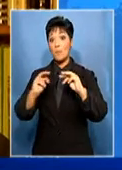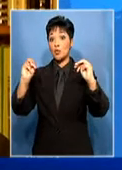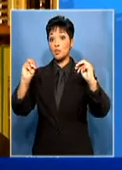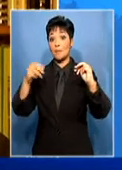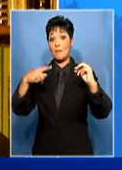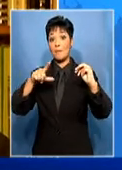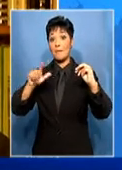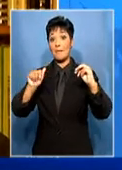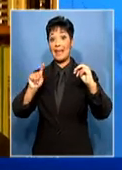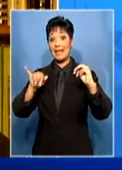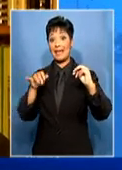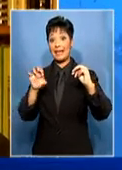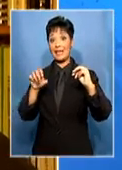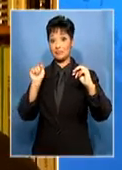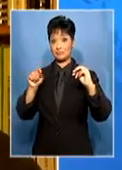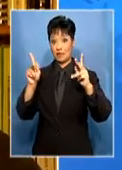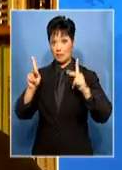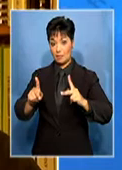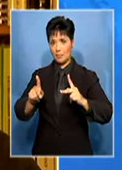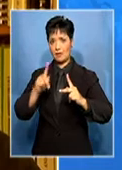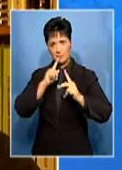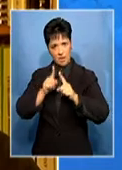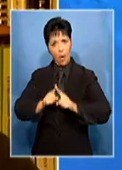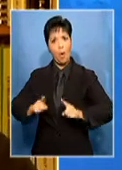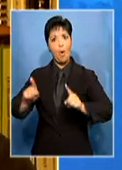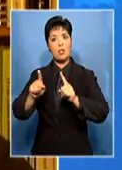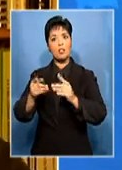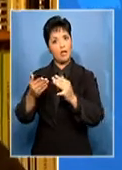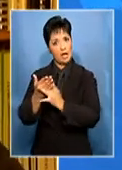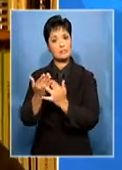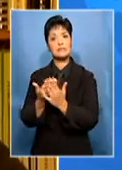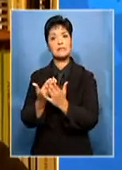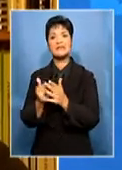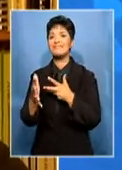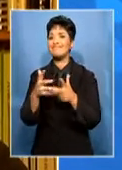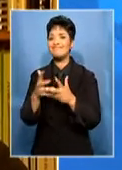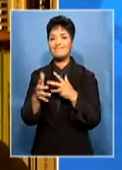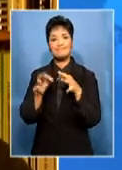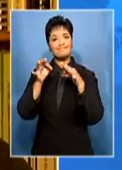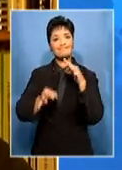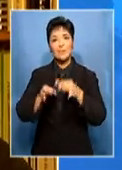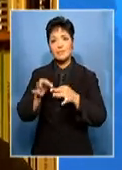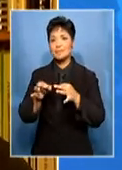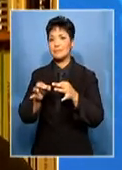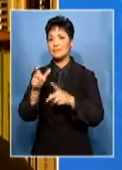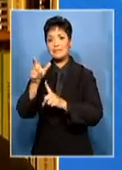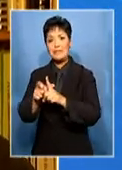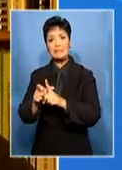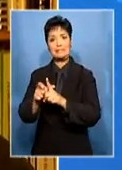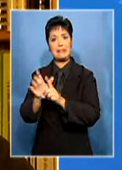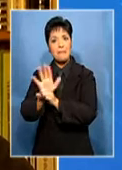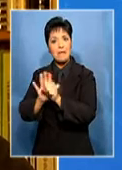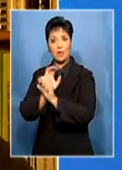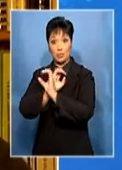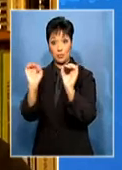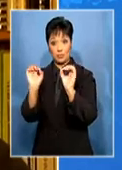for anybody and everybody, despite creed or political inclination. Our